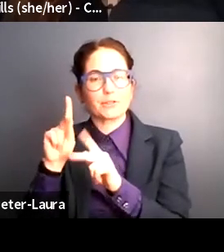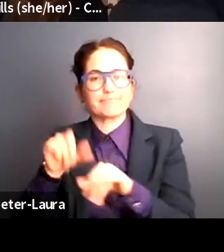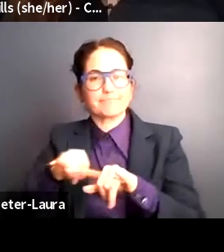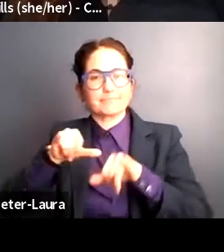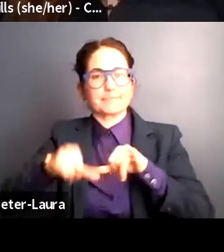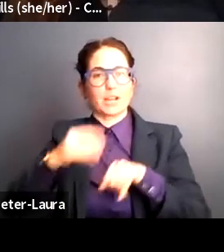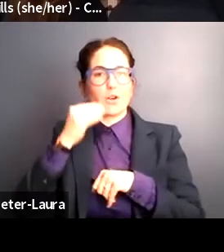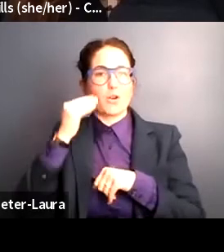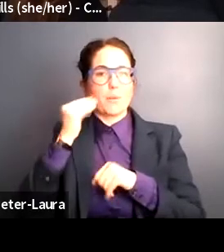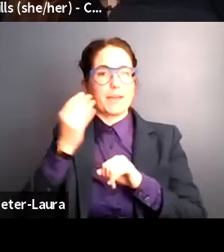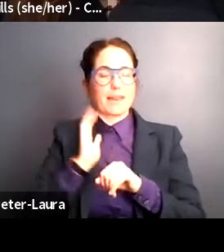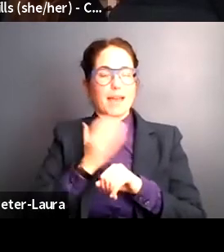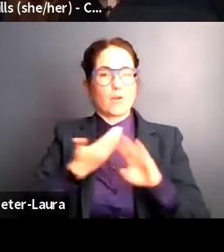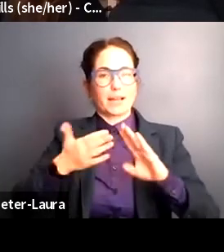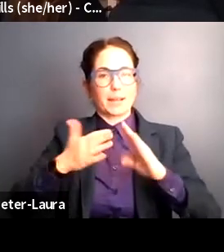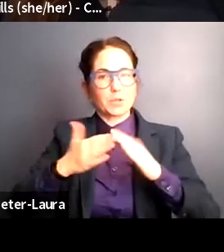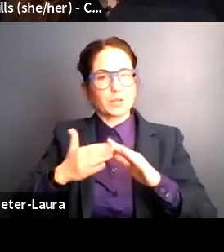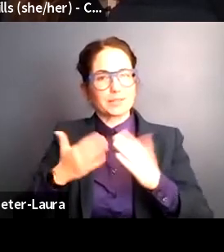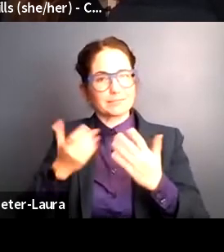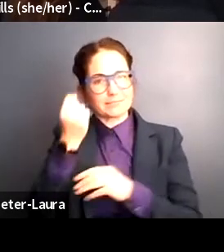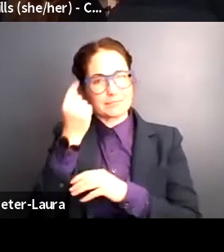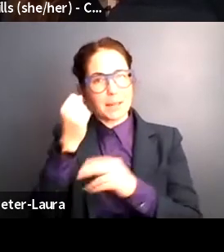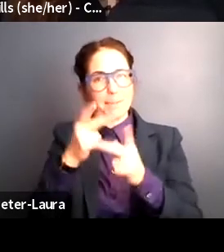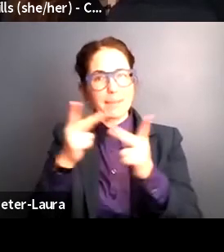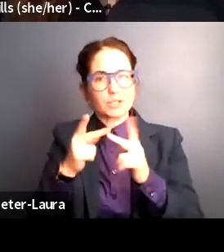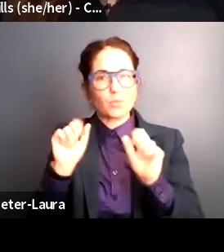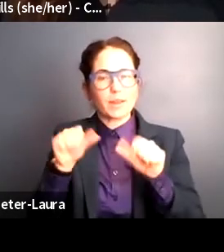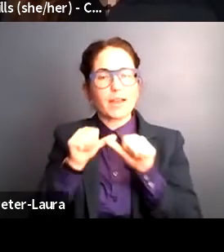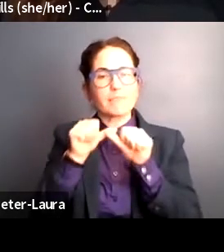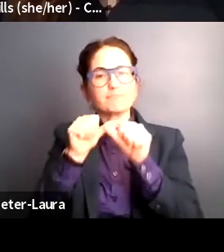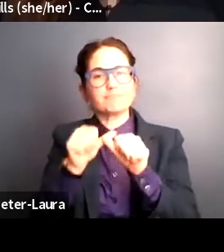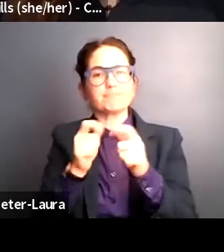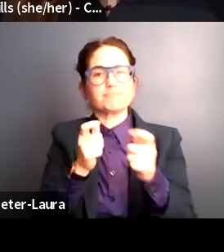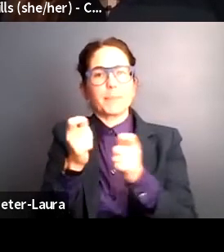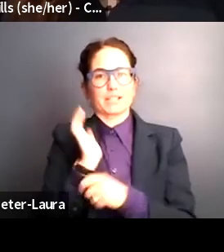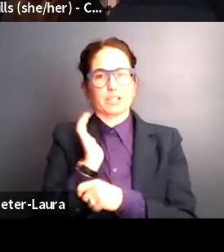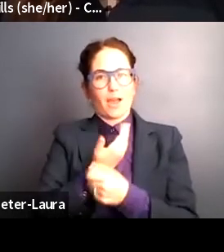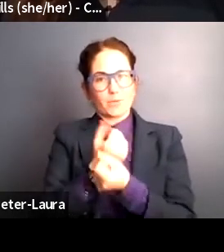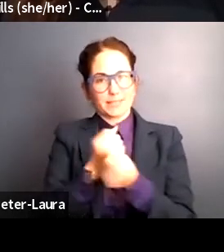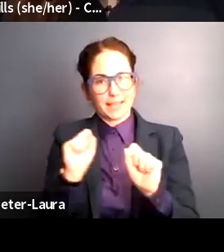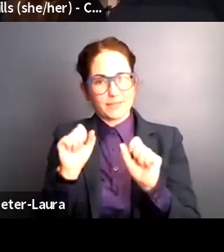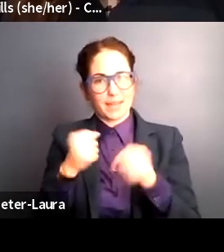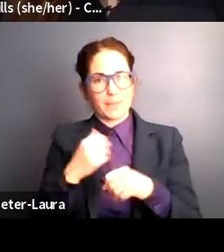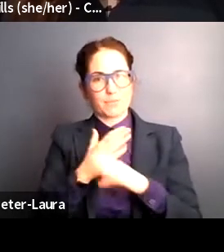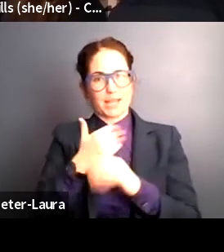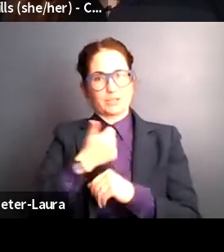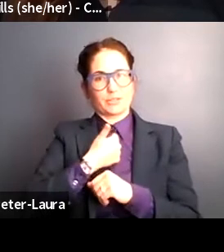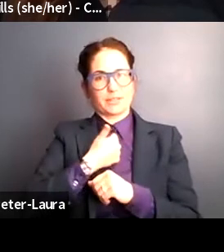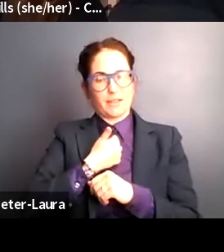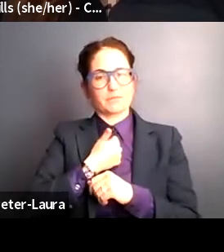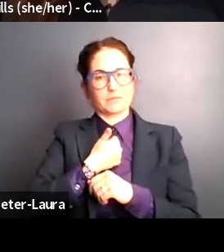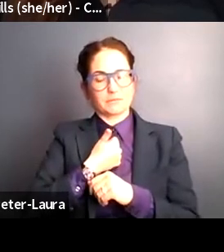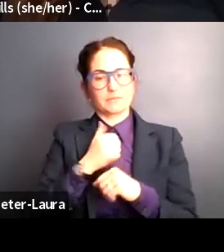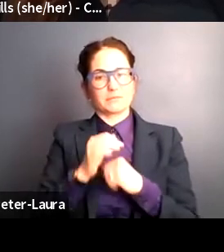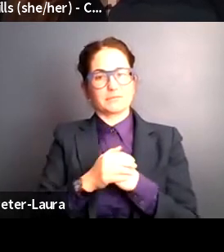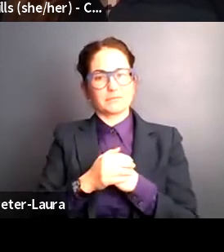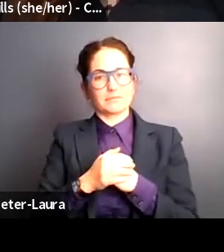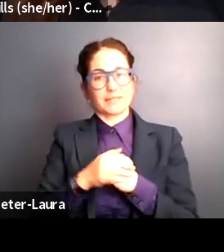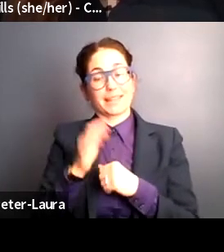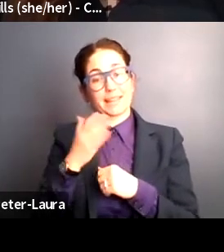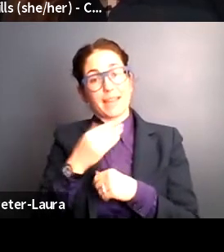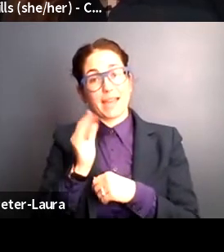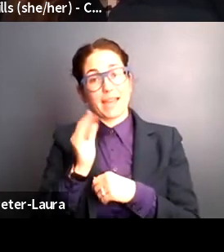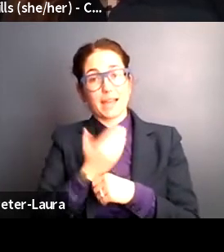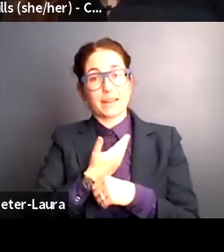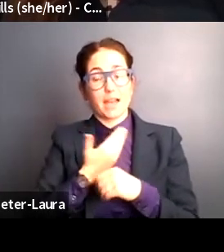and communities. Places where we can help manage our own safety and protect ourselves from and our loved ones